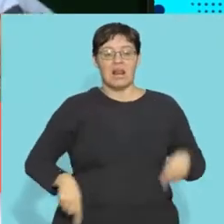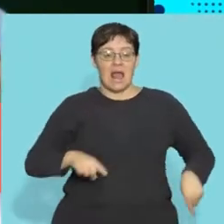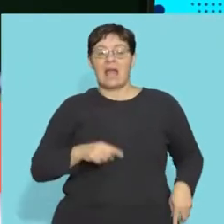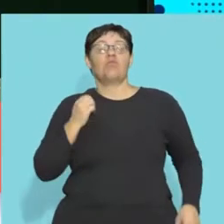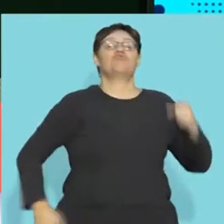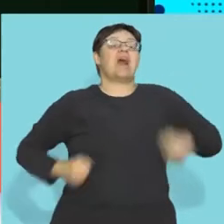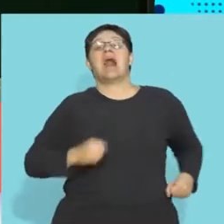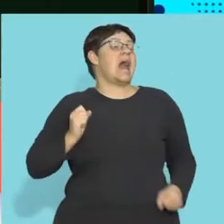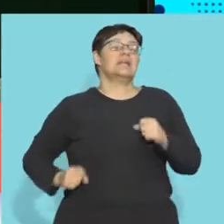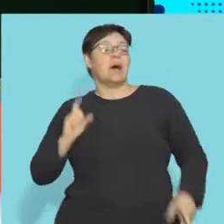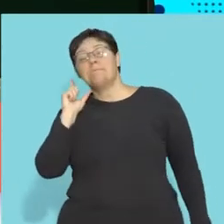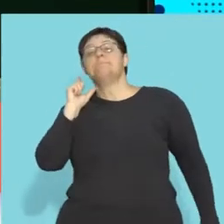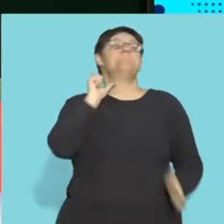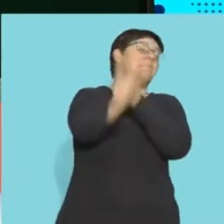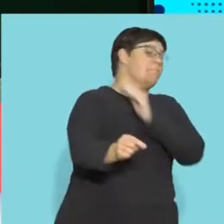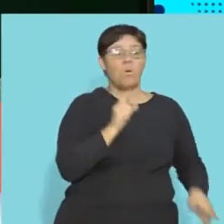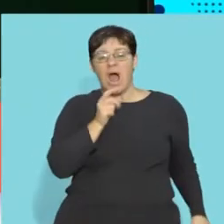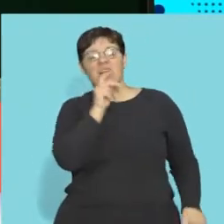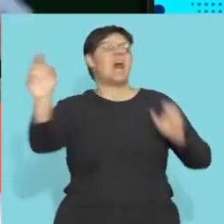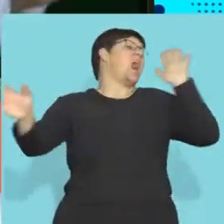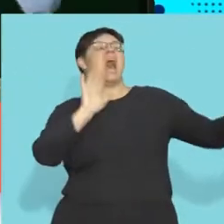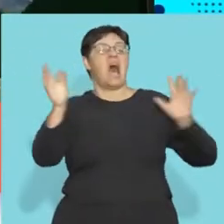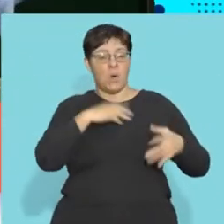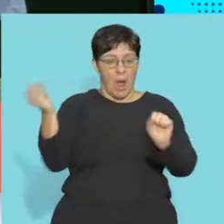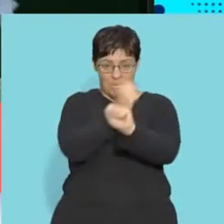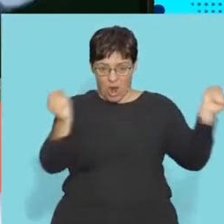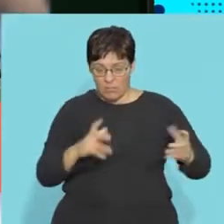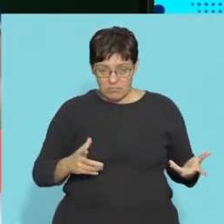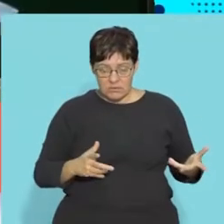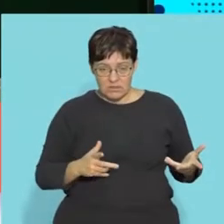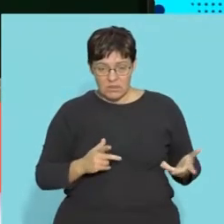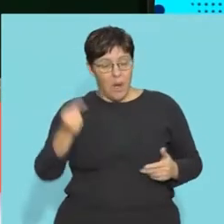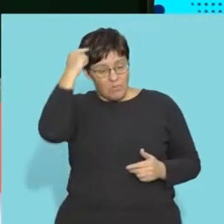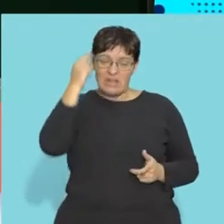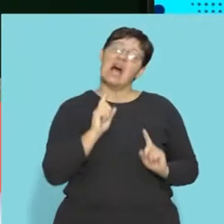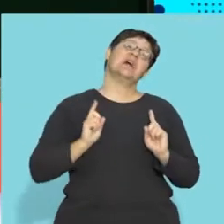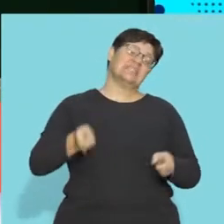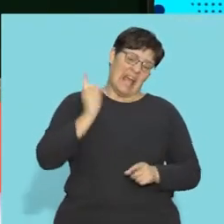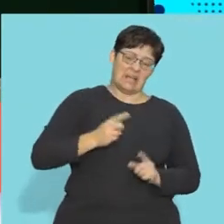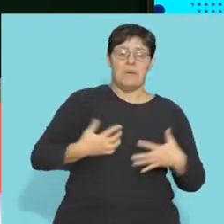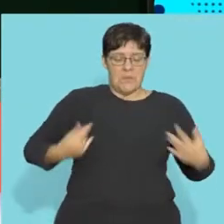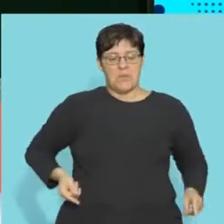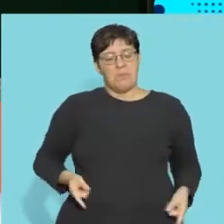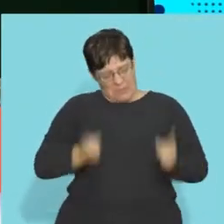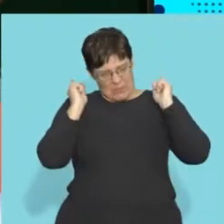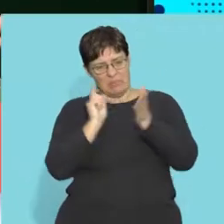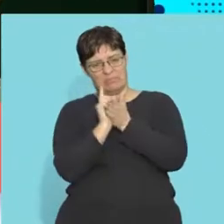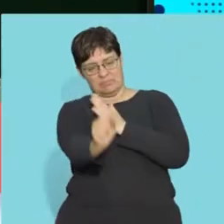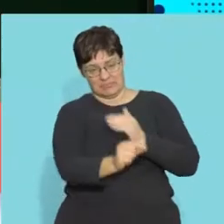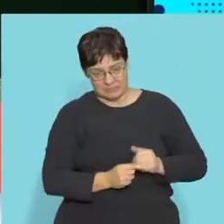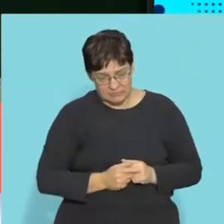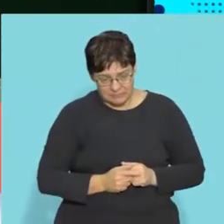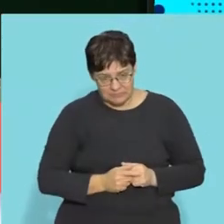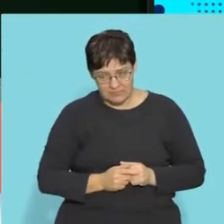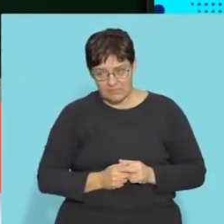impulse down to the legs. Run! Run for your life! Scream! Wave your arms! You know, just get away! Right. So that is one way